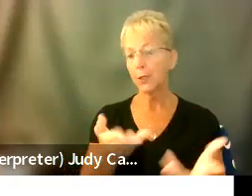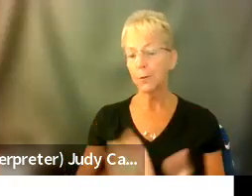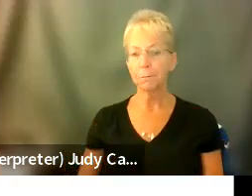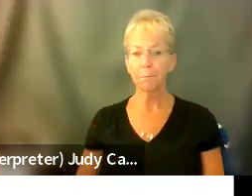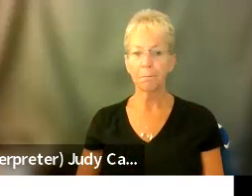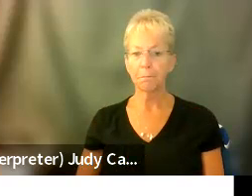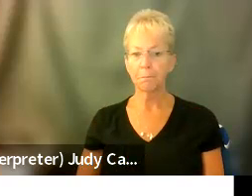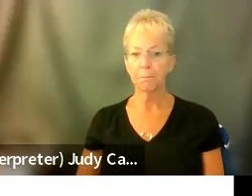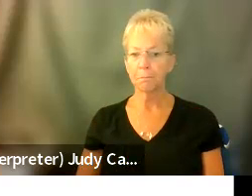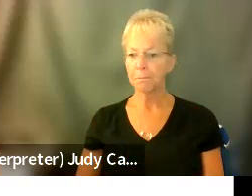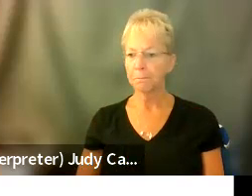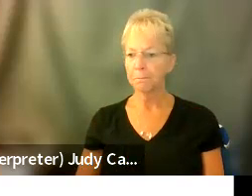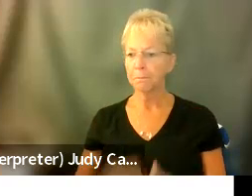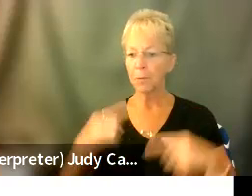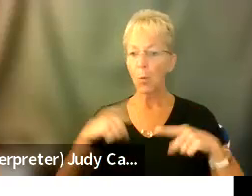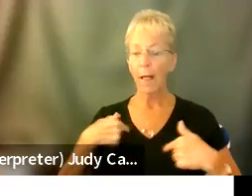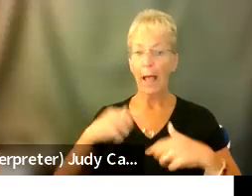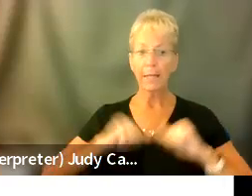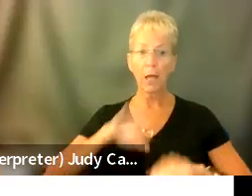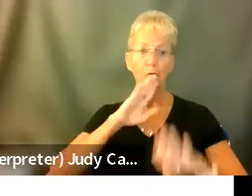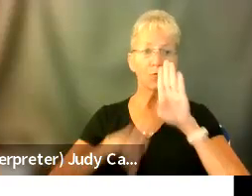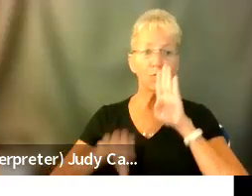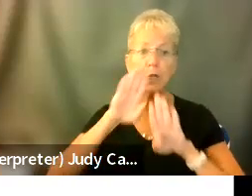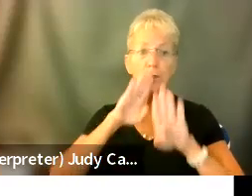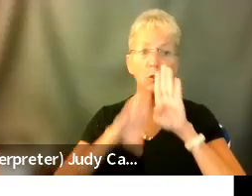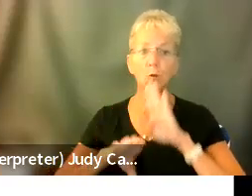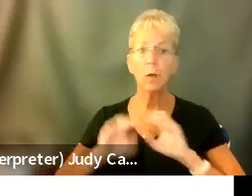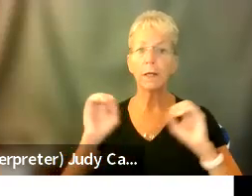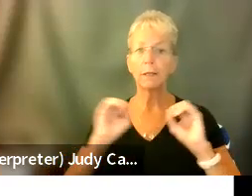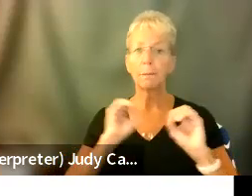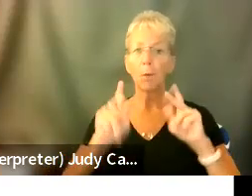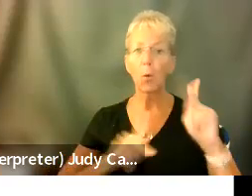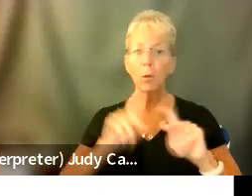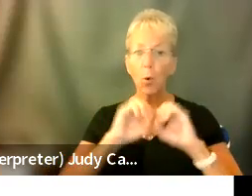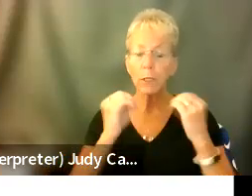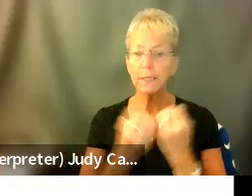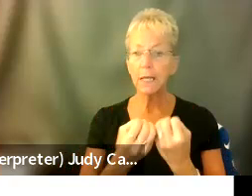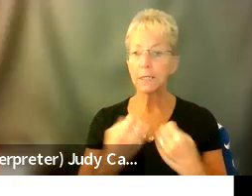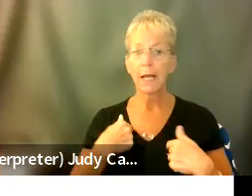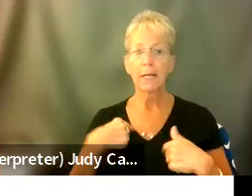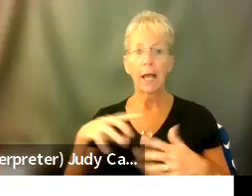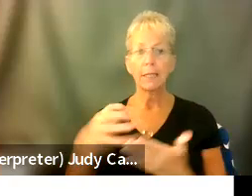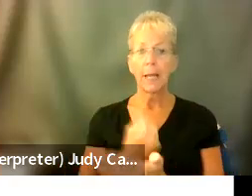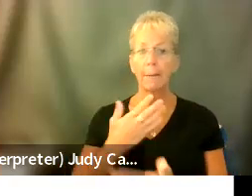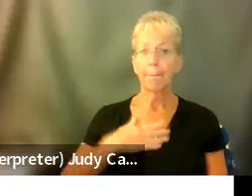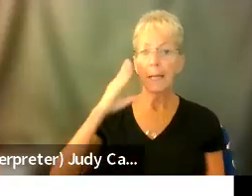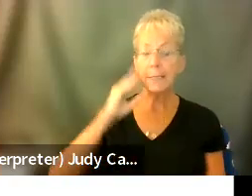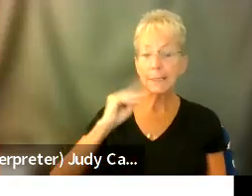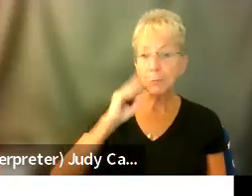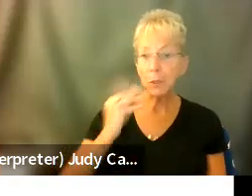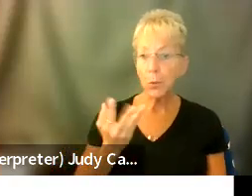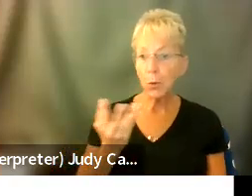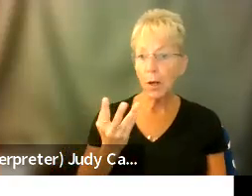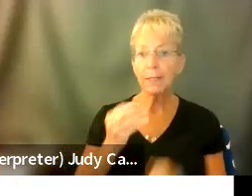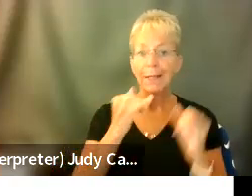while I can be frustrated at individuals and organizations, what I take from my experiences is that